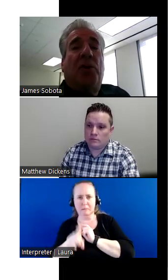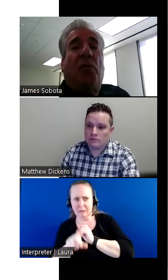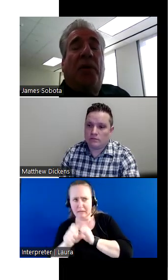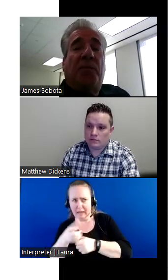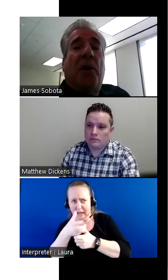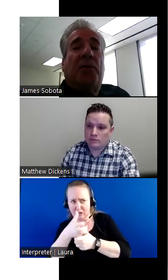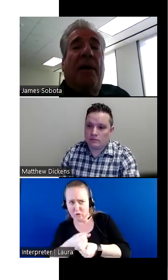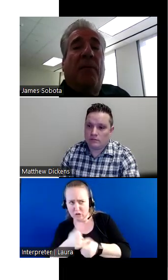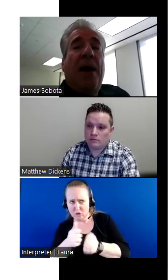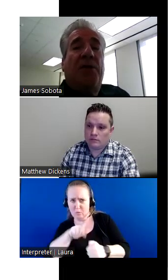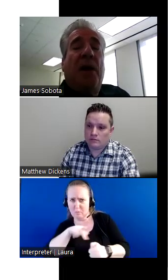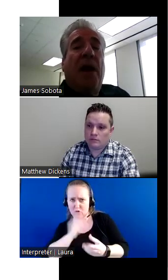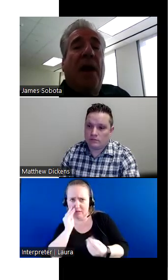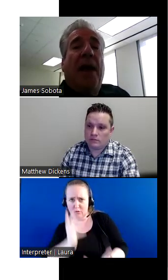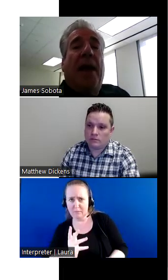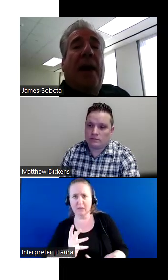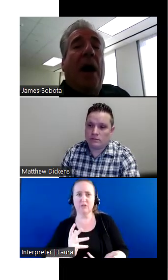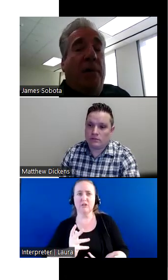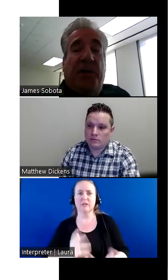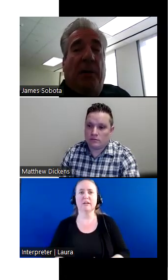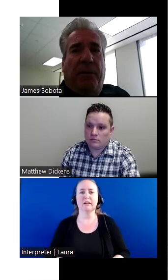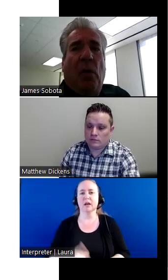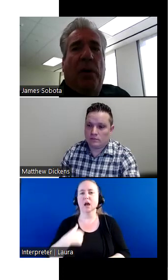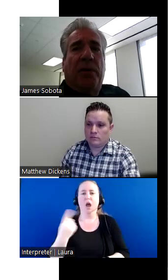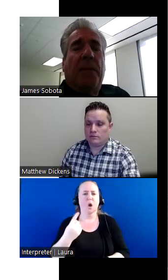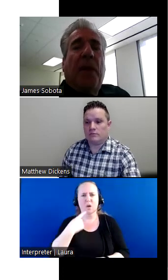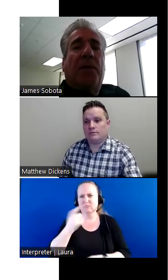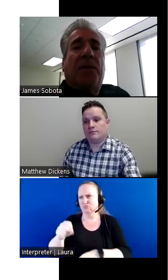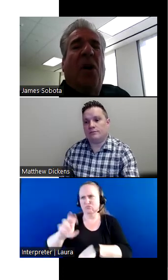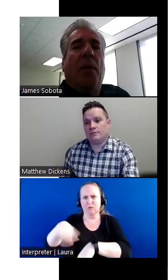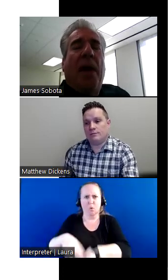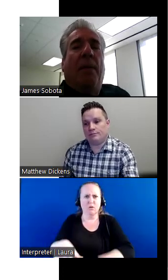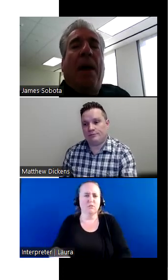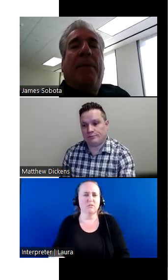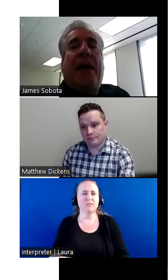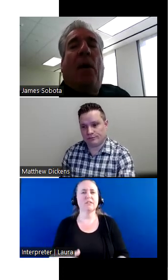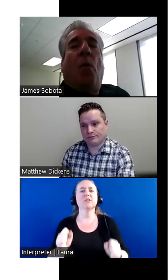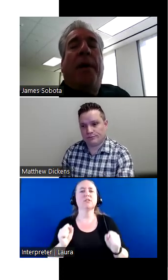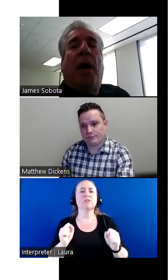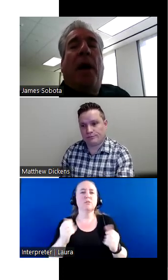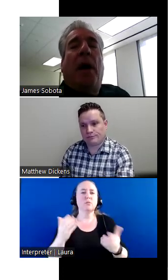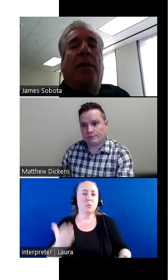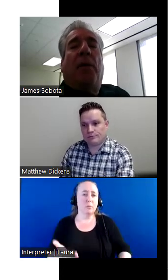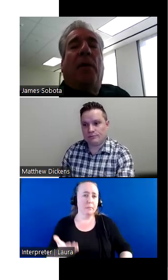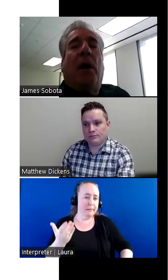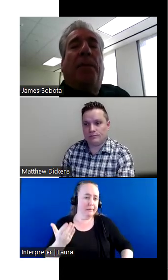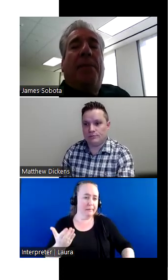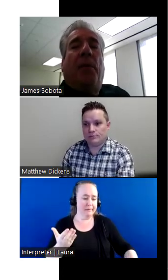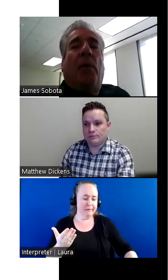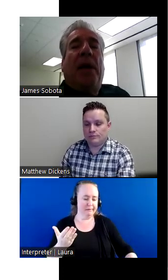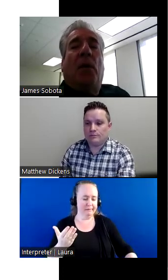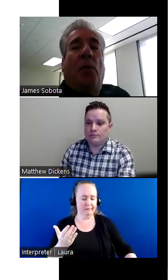trust you with this personal information? And I always tell them, of course. So maybe they don't want other